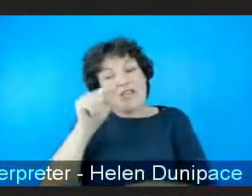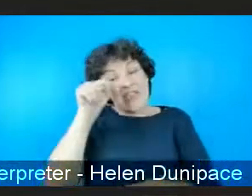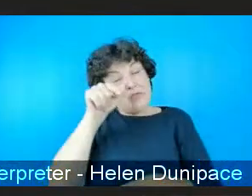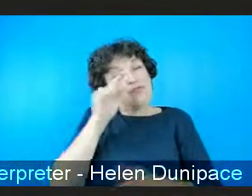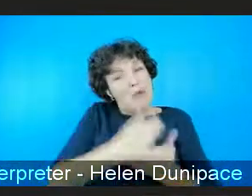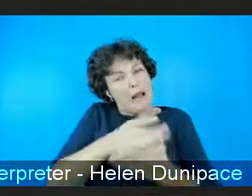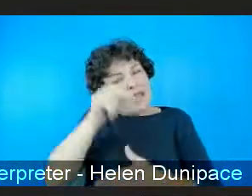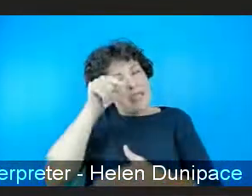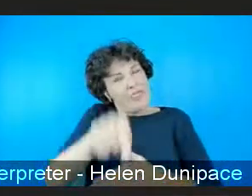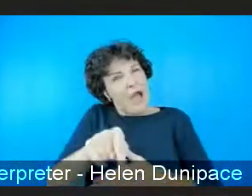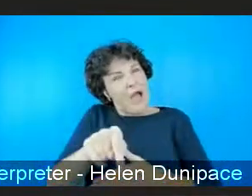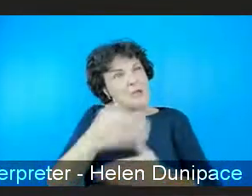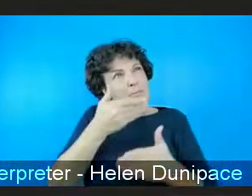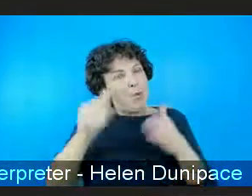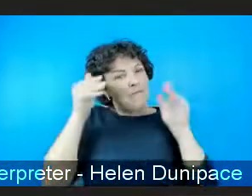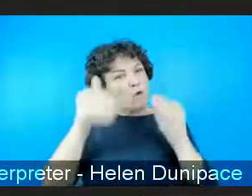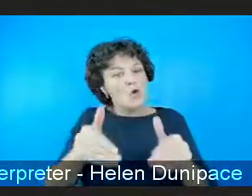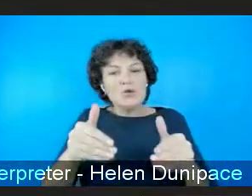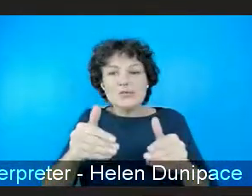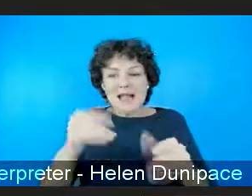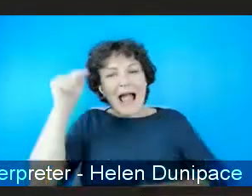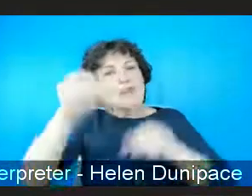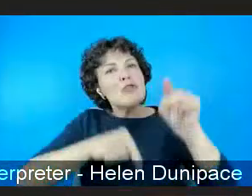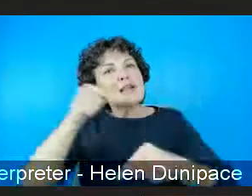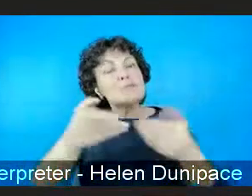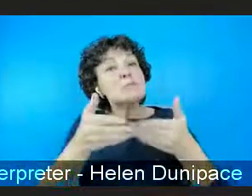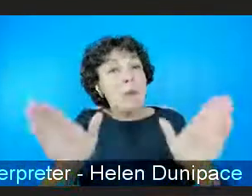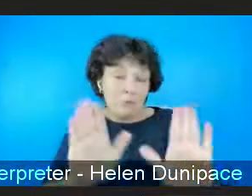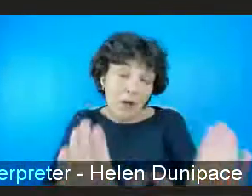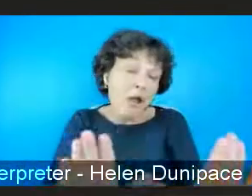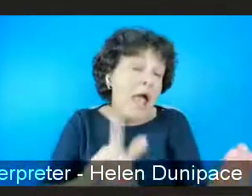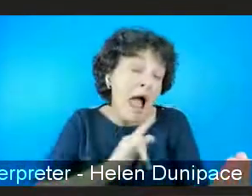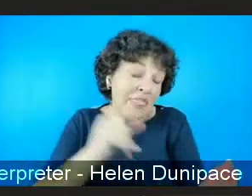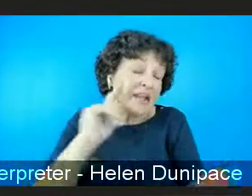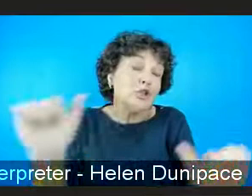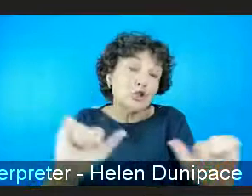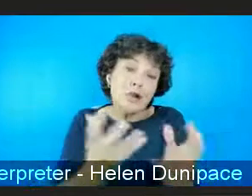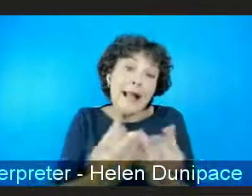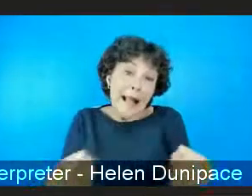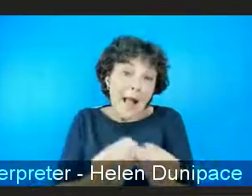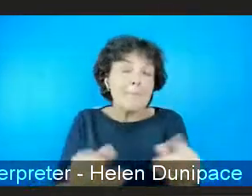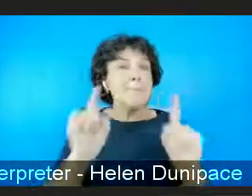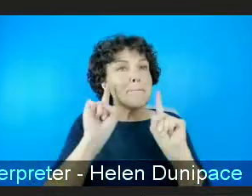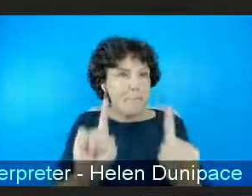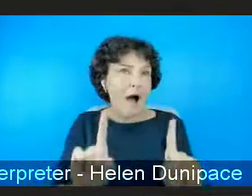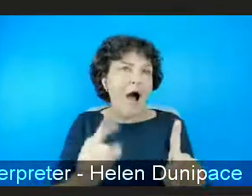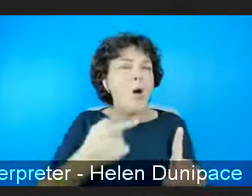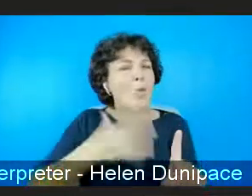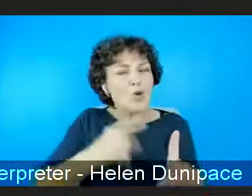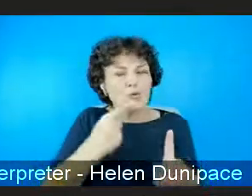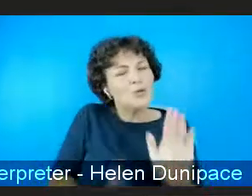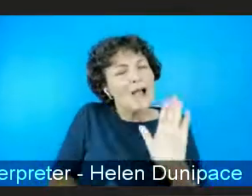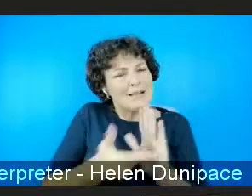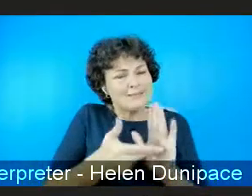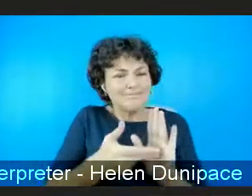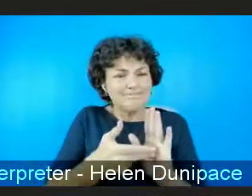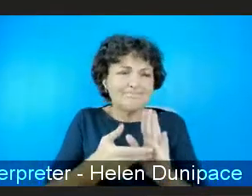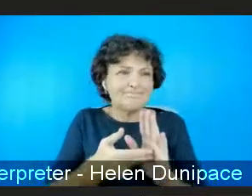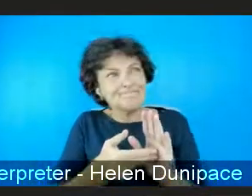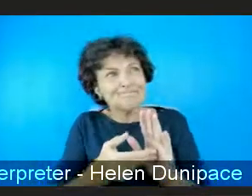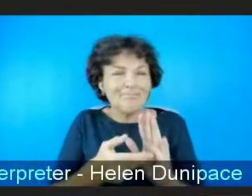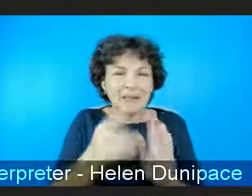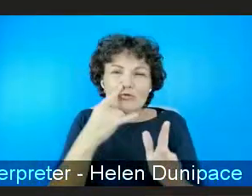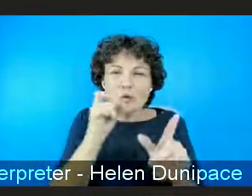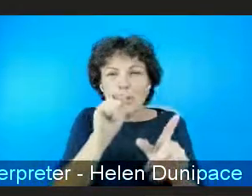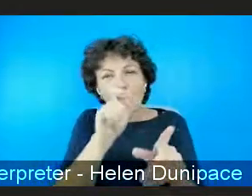public, which is a big gap, I think. But I think that the thing that I would want to say, and it sort of piggybacks on